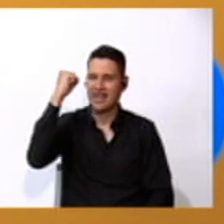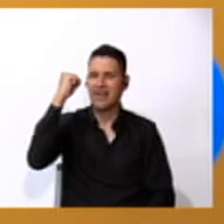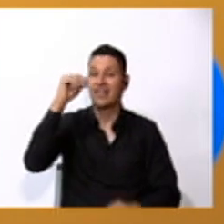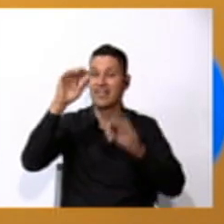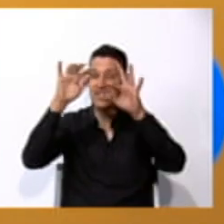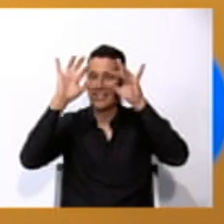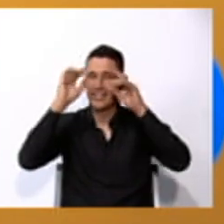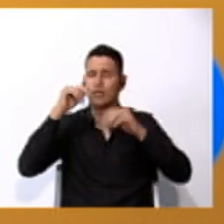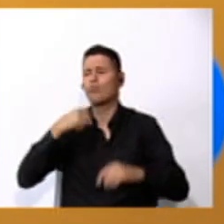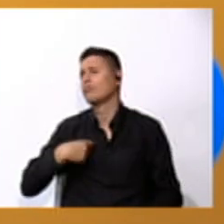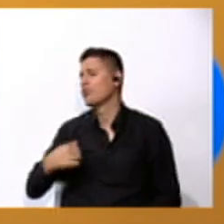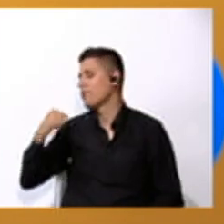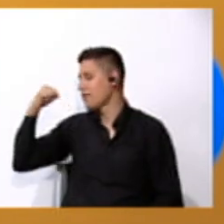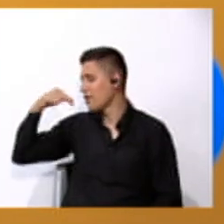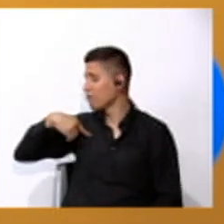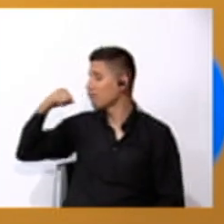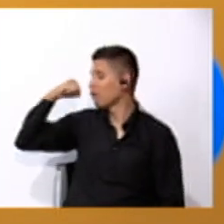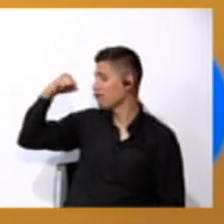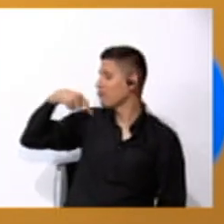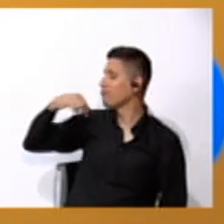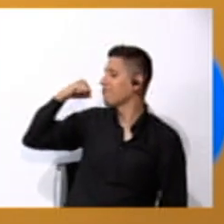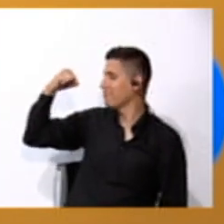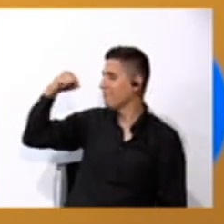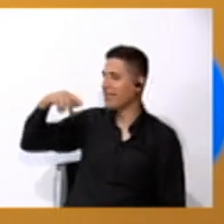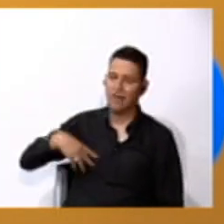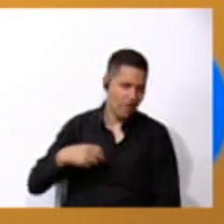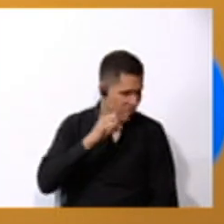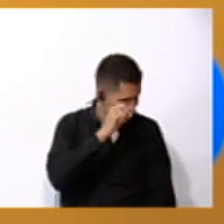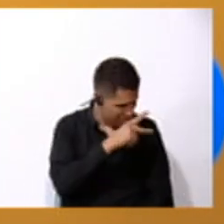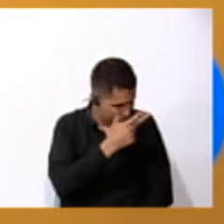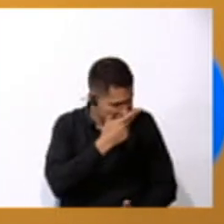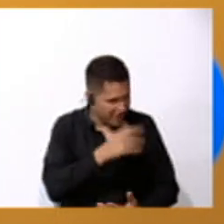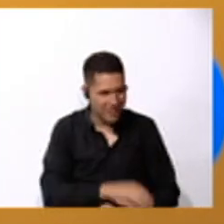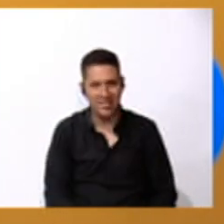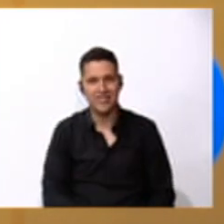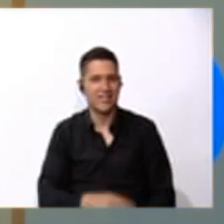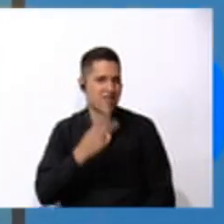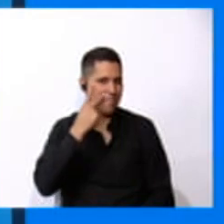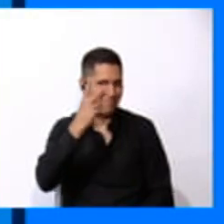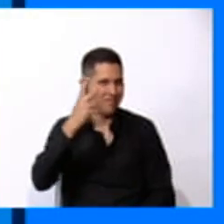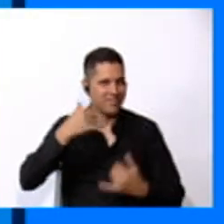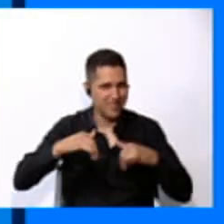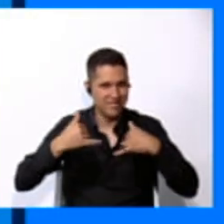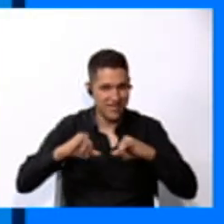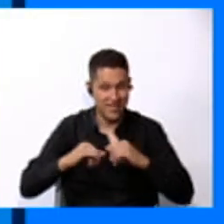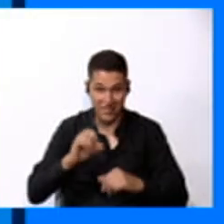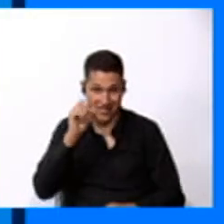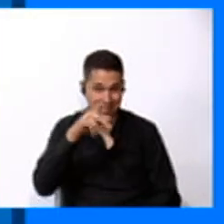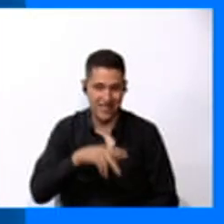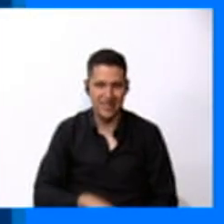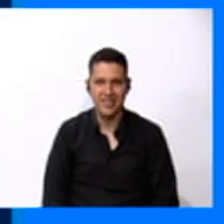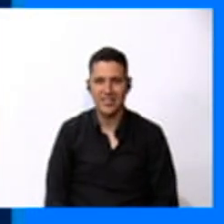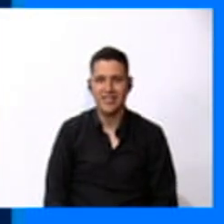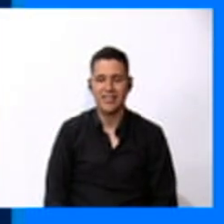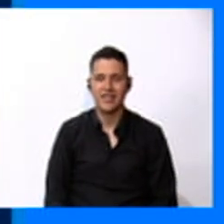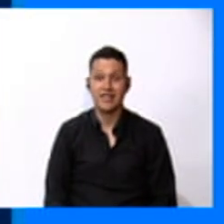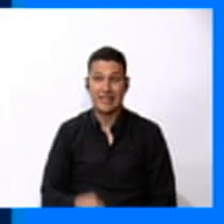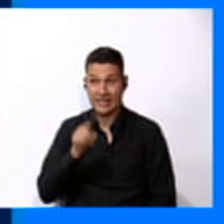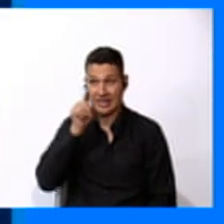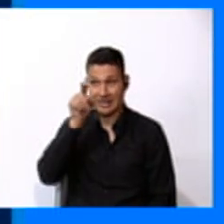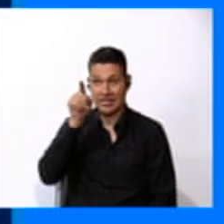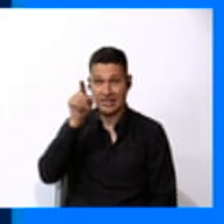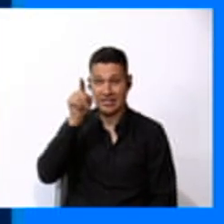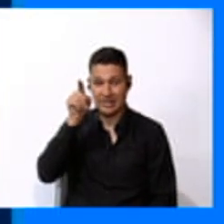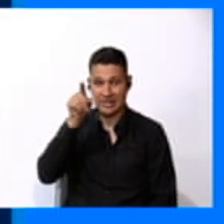win. I win. Okay, Waldo. Let's see the game. Okay? This is the top five